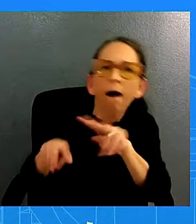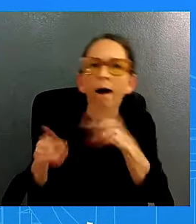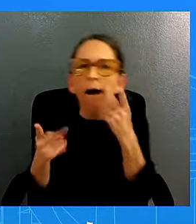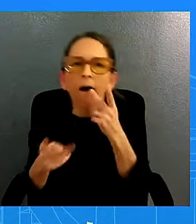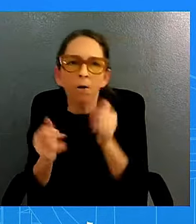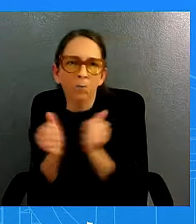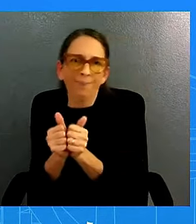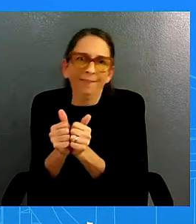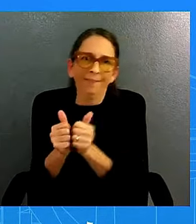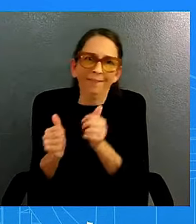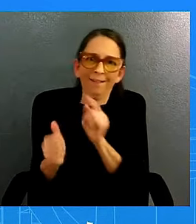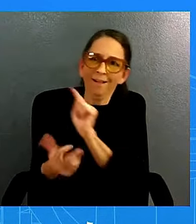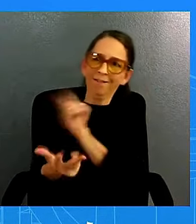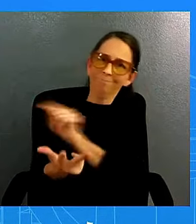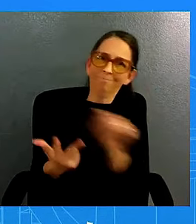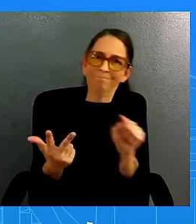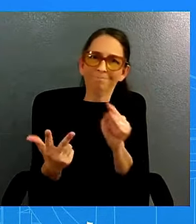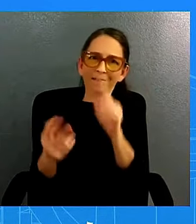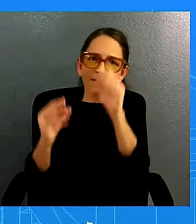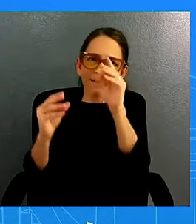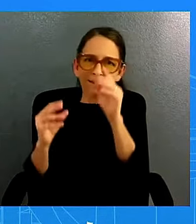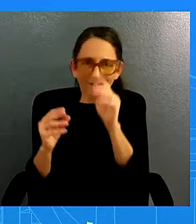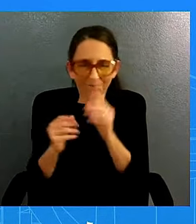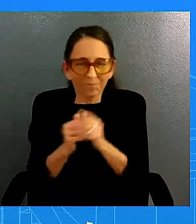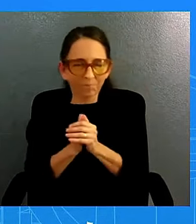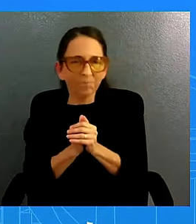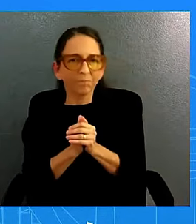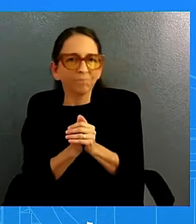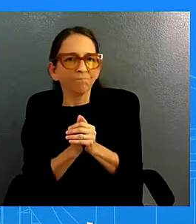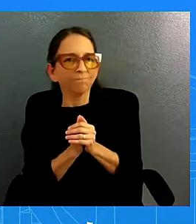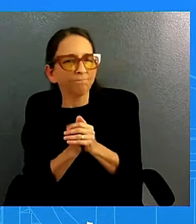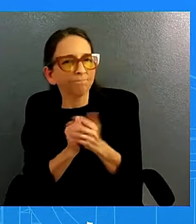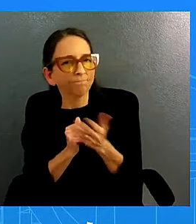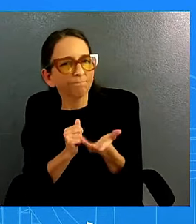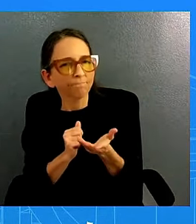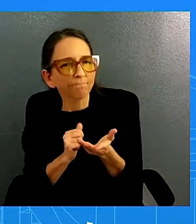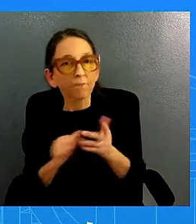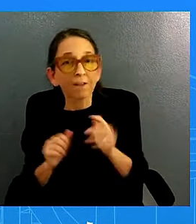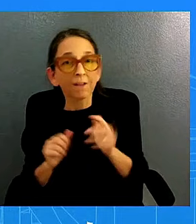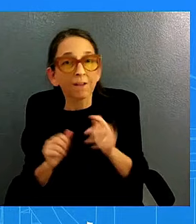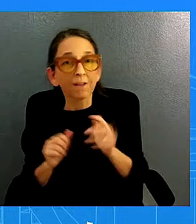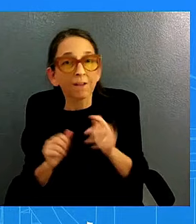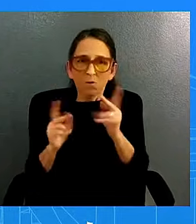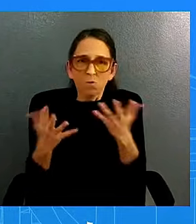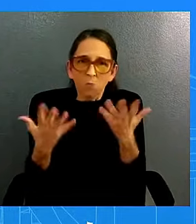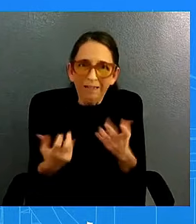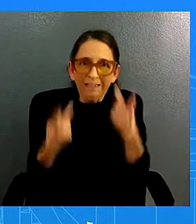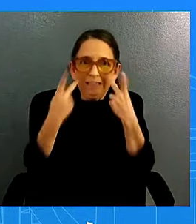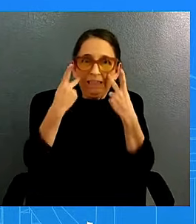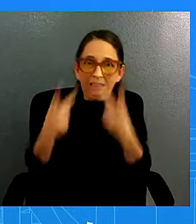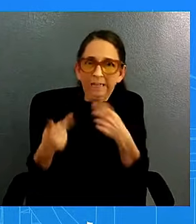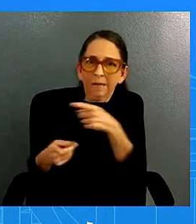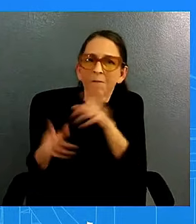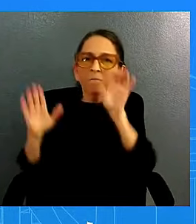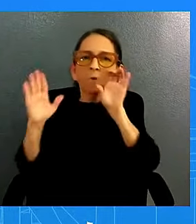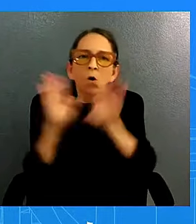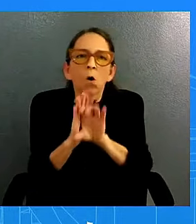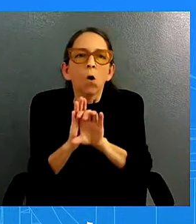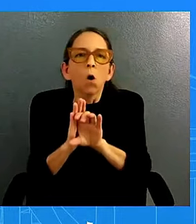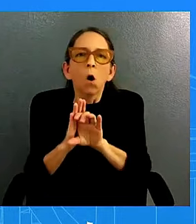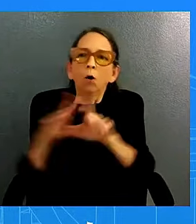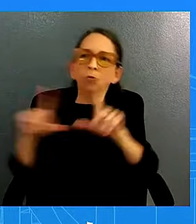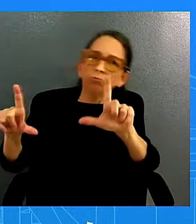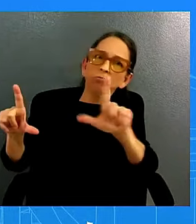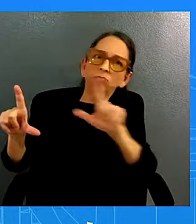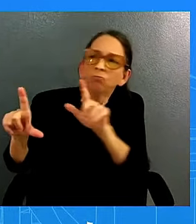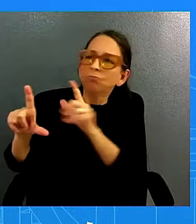made sure and people i think people actually care about photo ops photo ops are indeed important because you and maybe there'll be questions taken